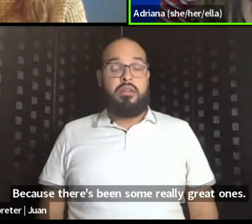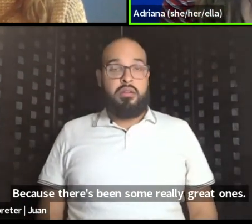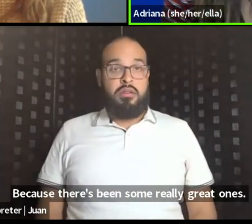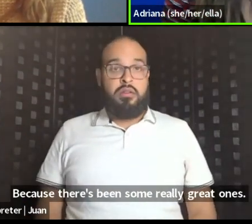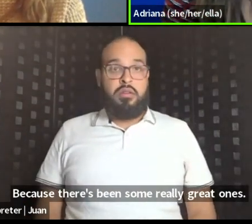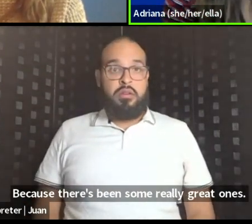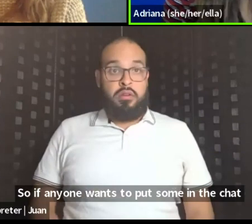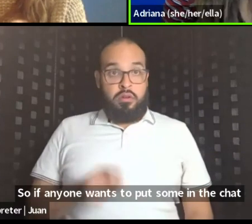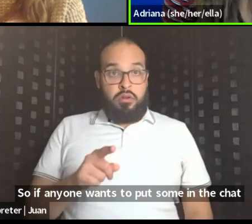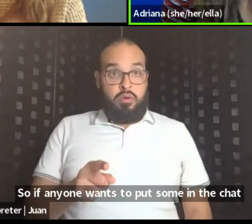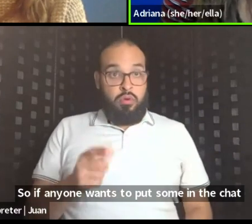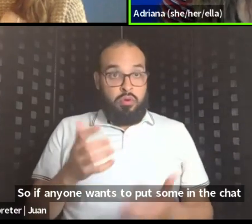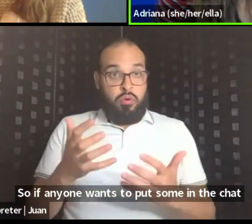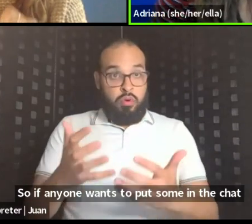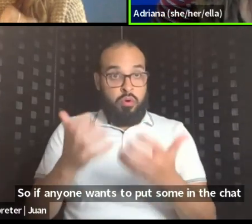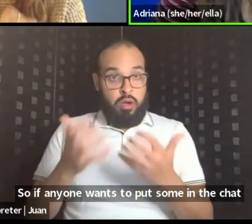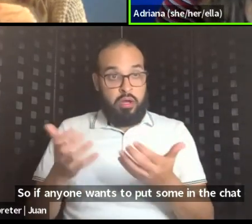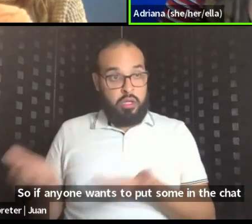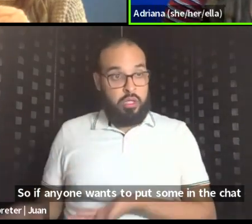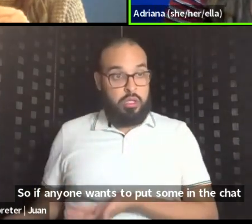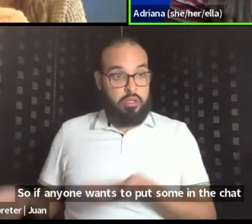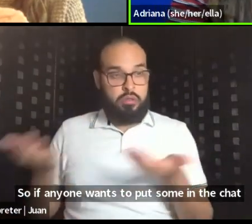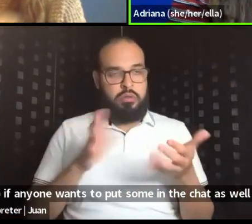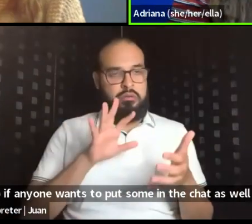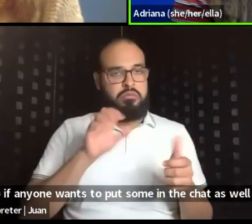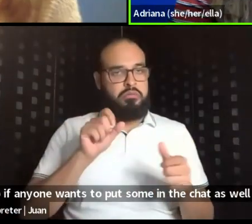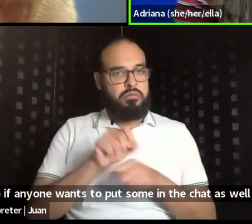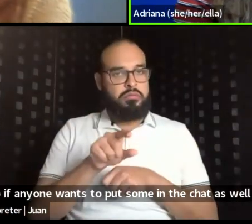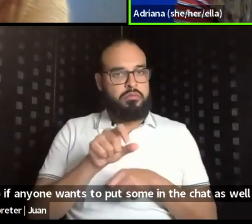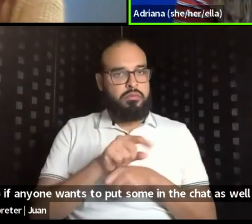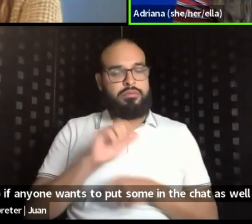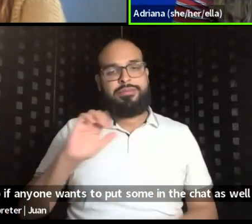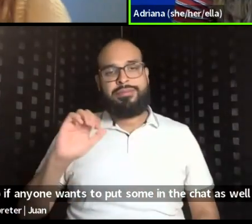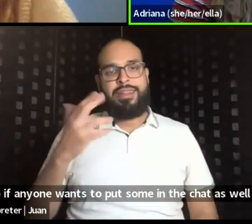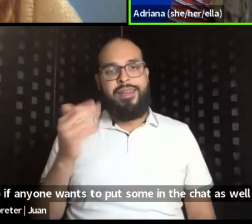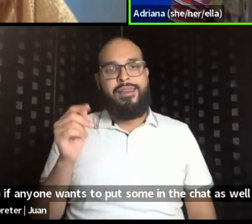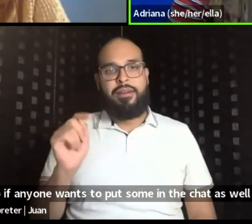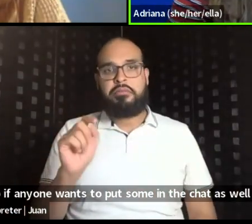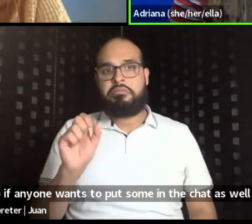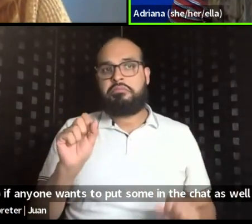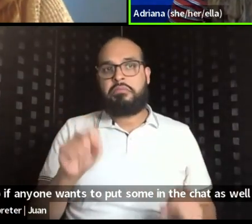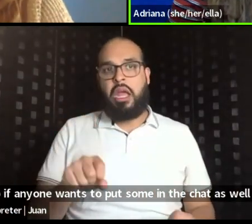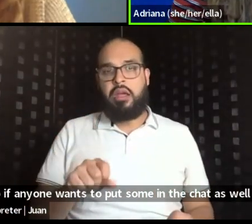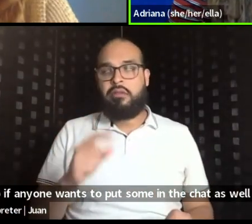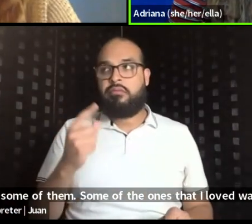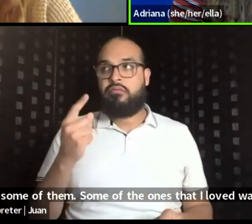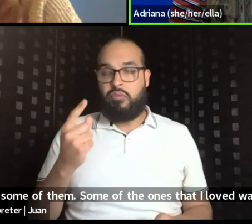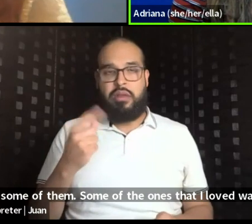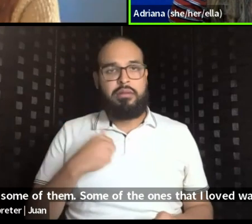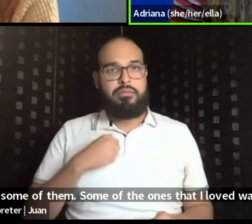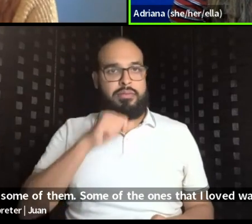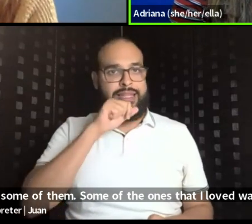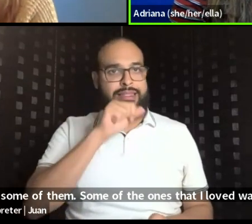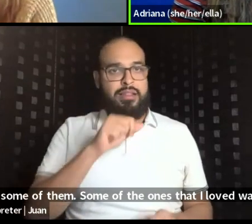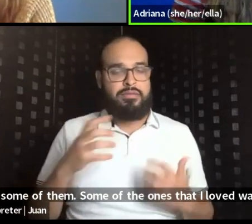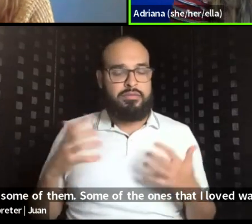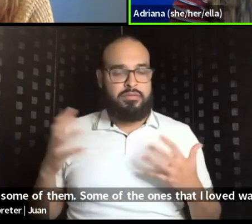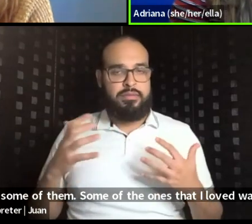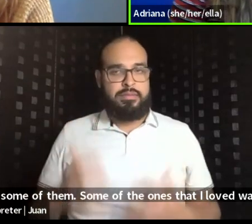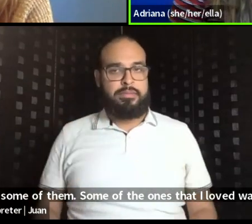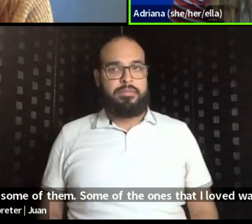put some in the chat, um, as well, but some of them, some of the ones that I loved, uh, was, um,